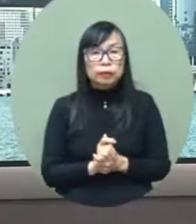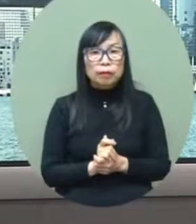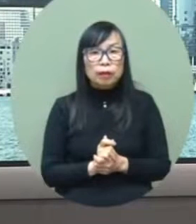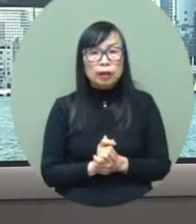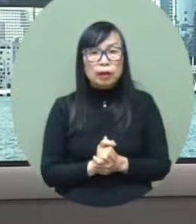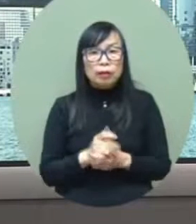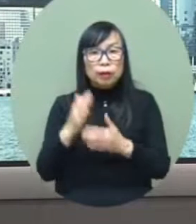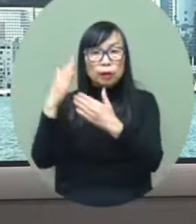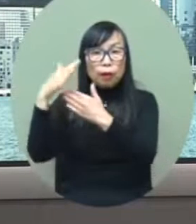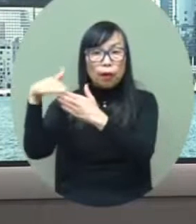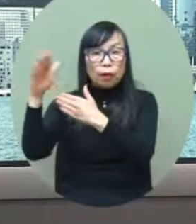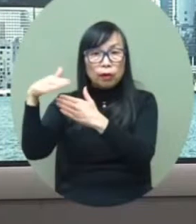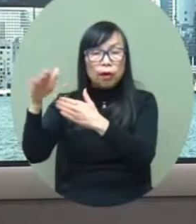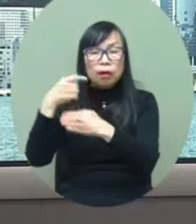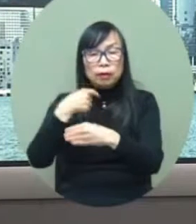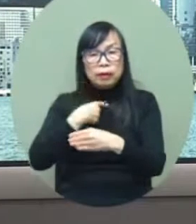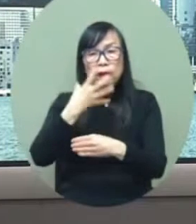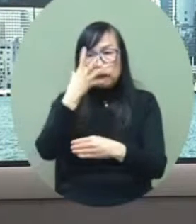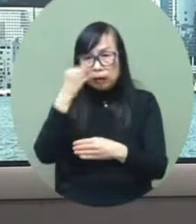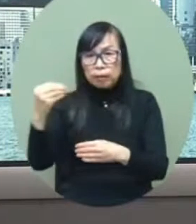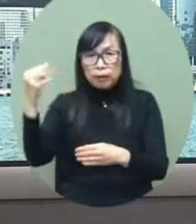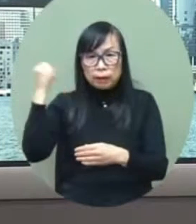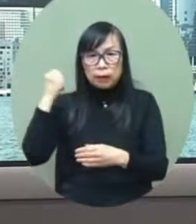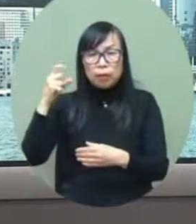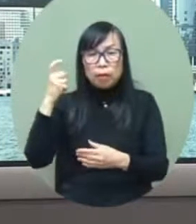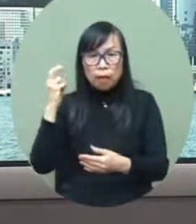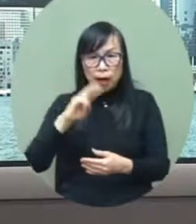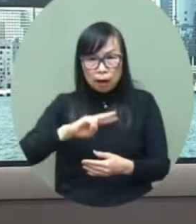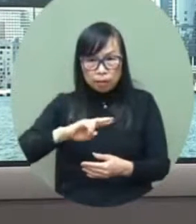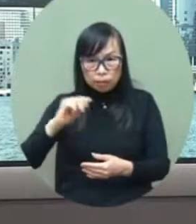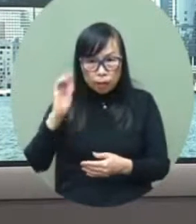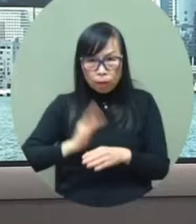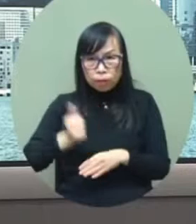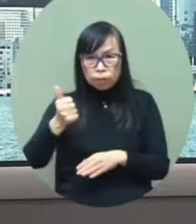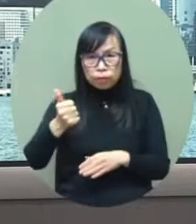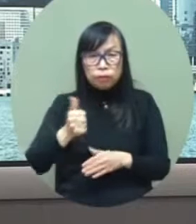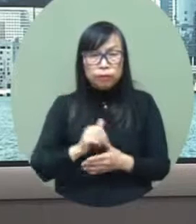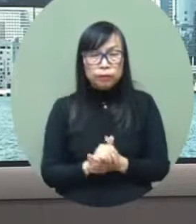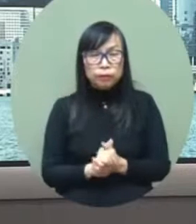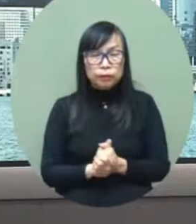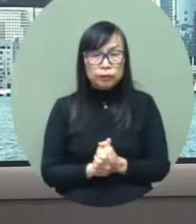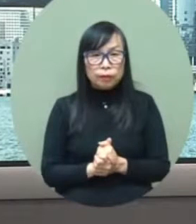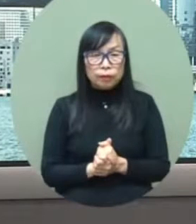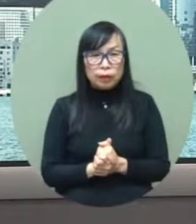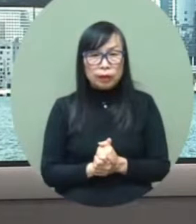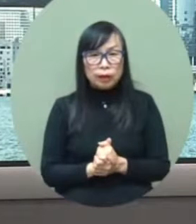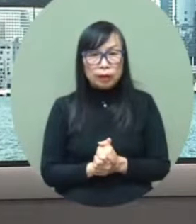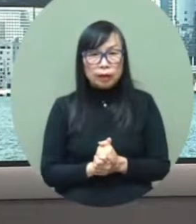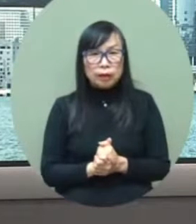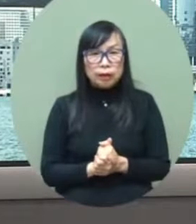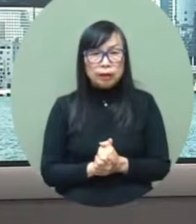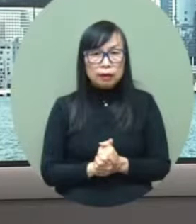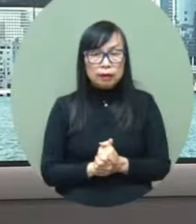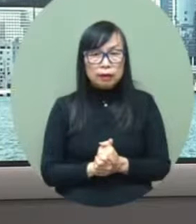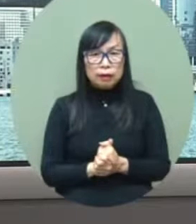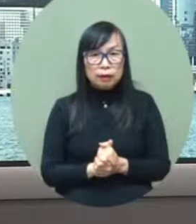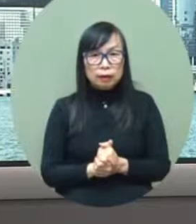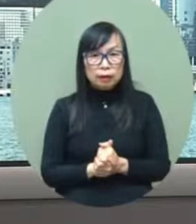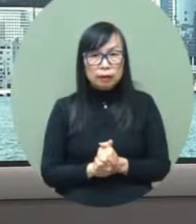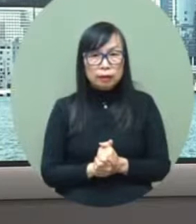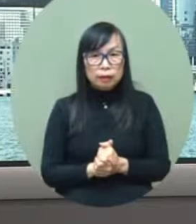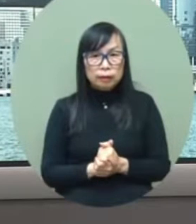so that they will not lose the opportunities to develop and realize the potentials in hong kong